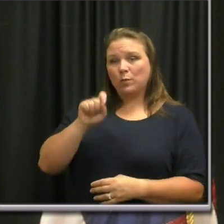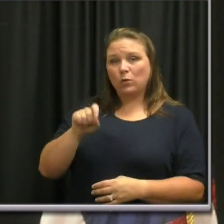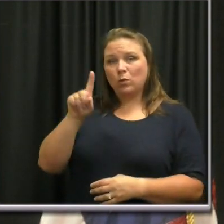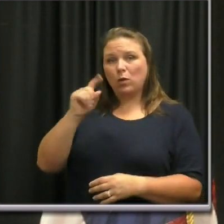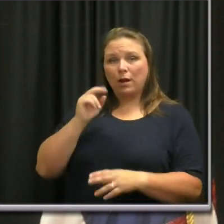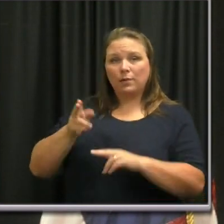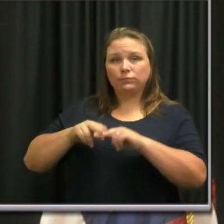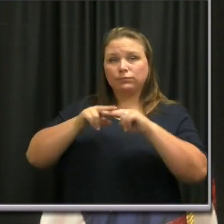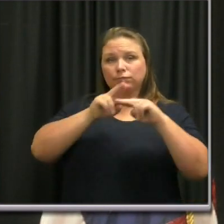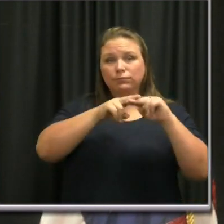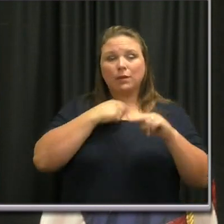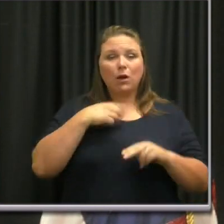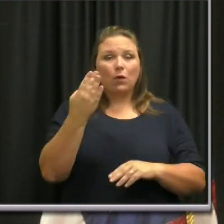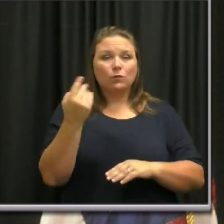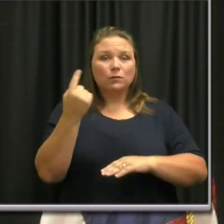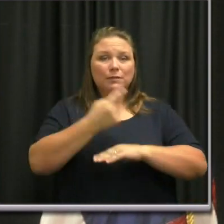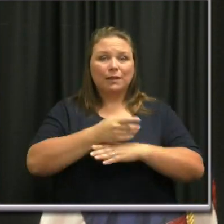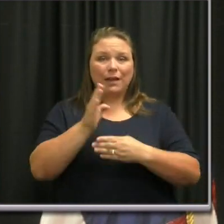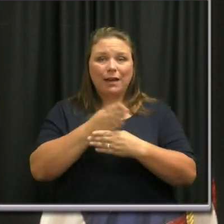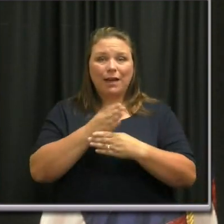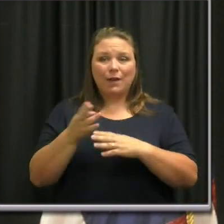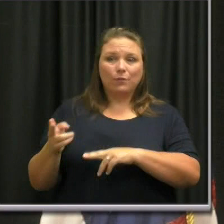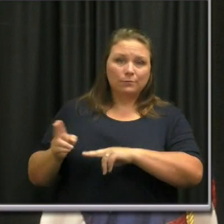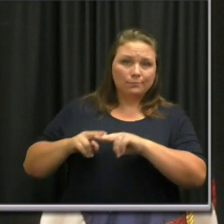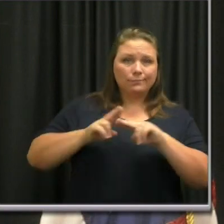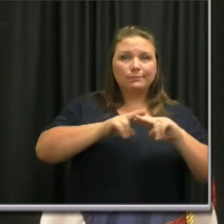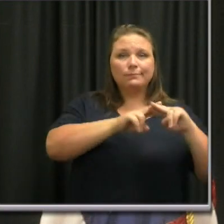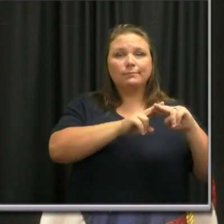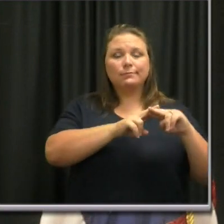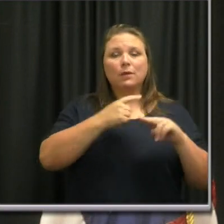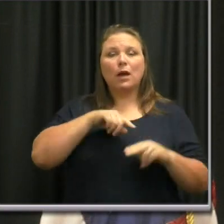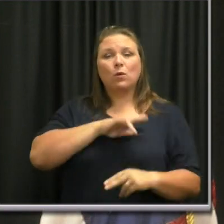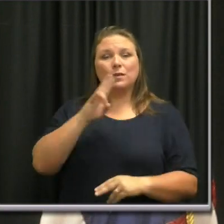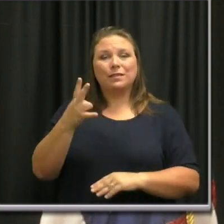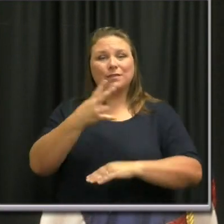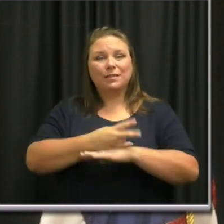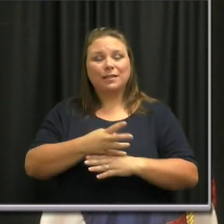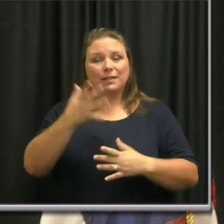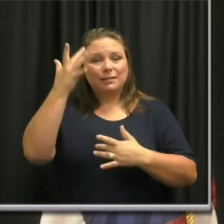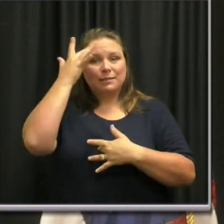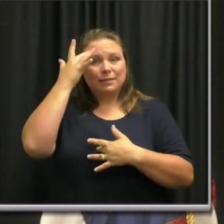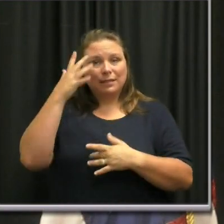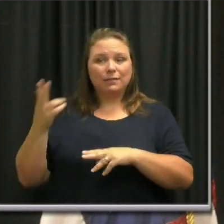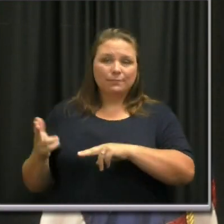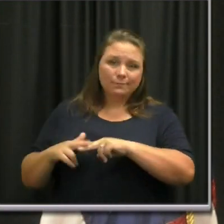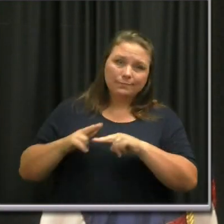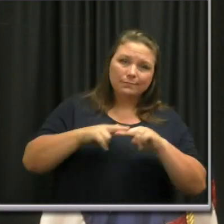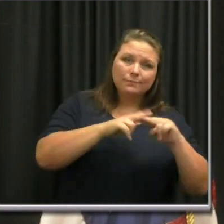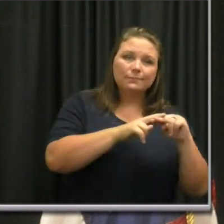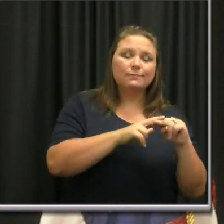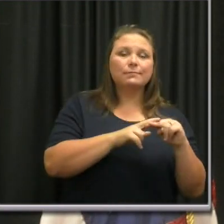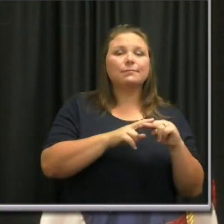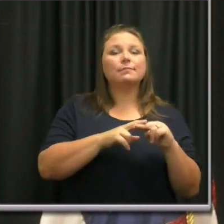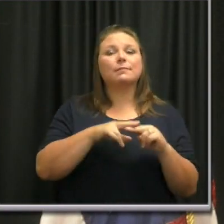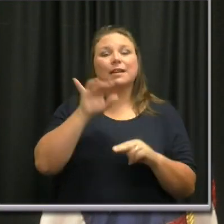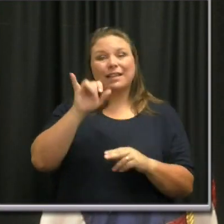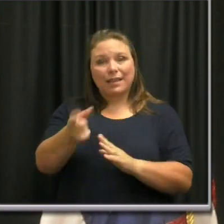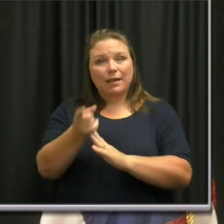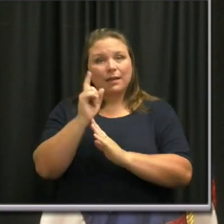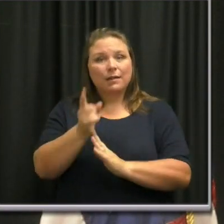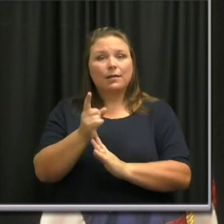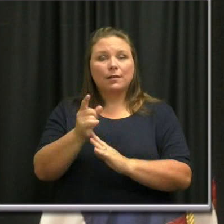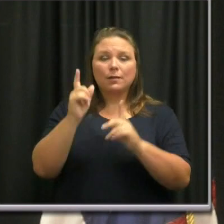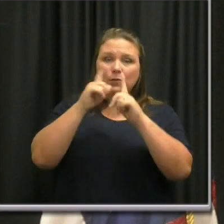climbing. Our 14-day rolling average was on the rise. Our seven-day positivity rate was increasing. At that moment,